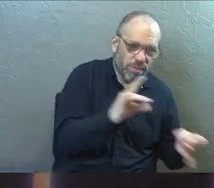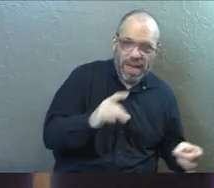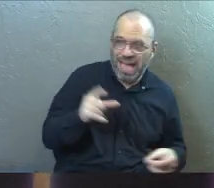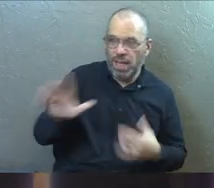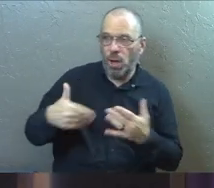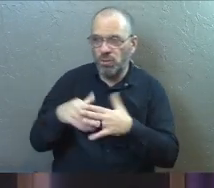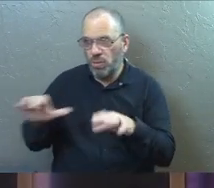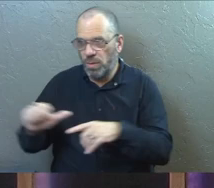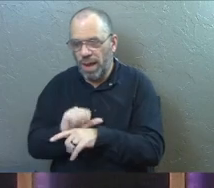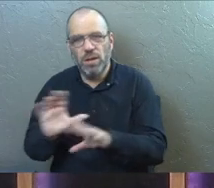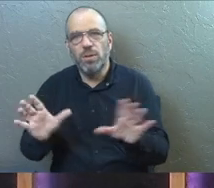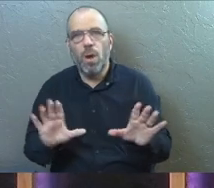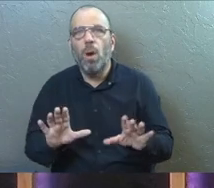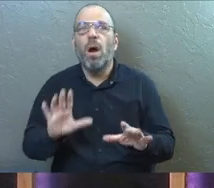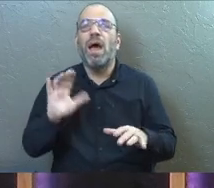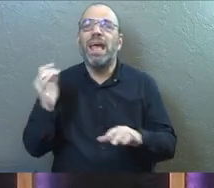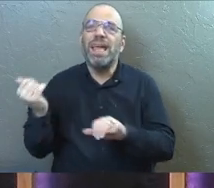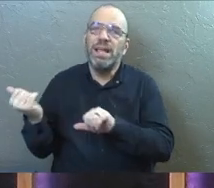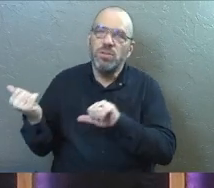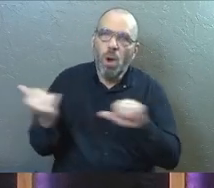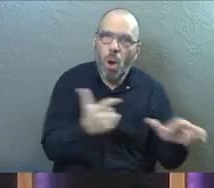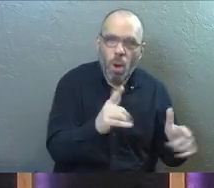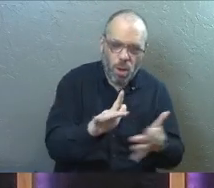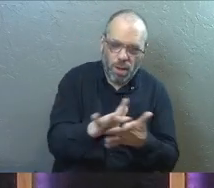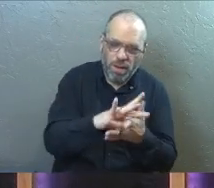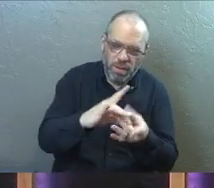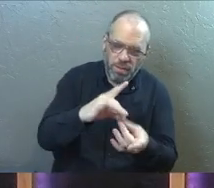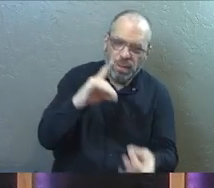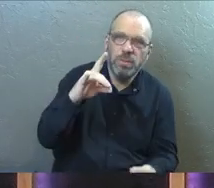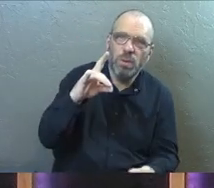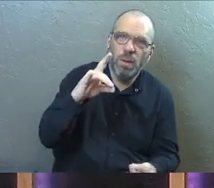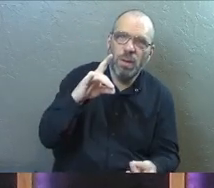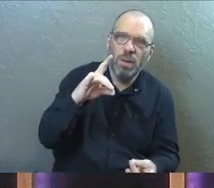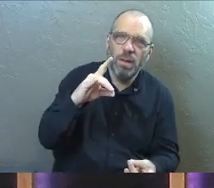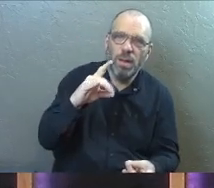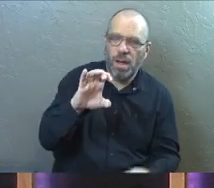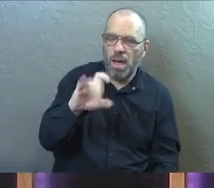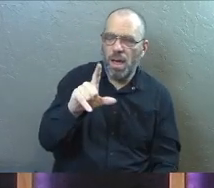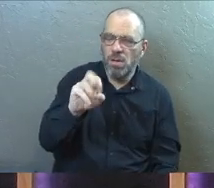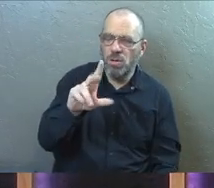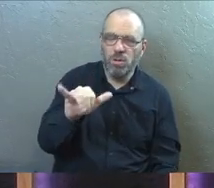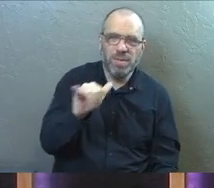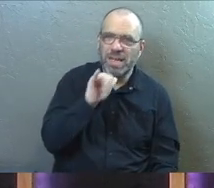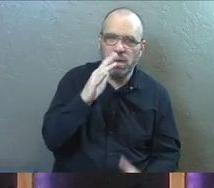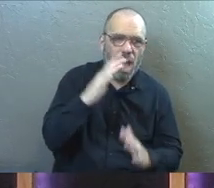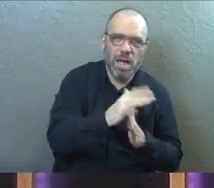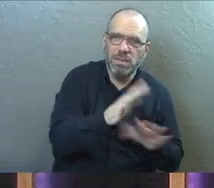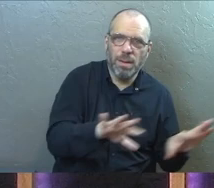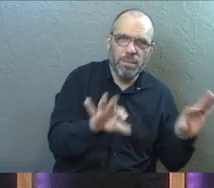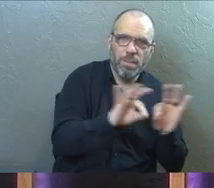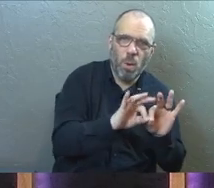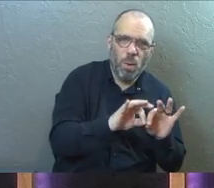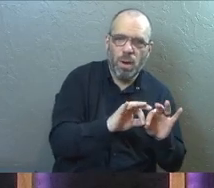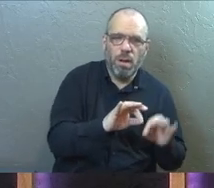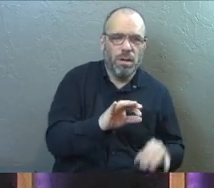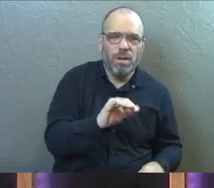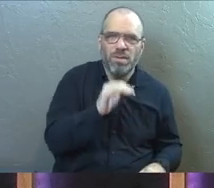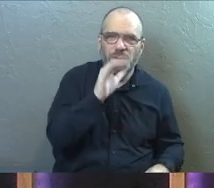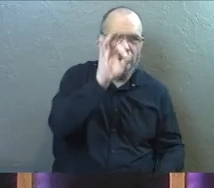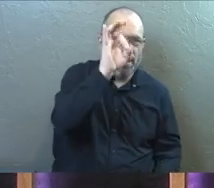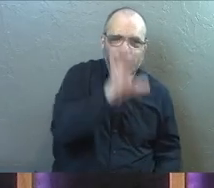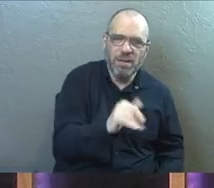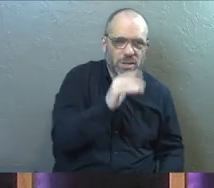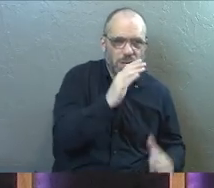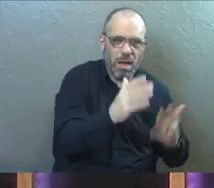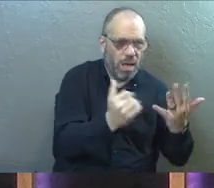the practical things. It's all spiritual. Clergy are not more important. Clergy are not higher up